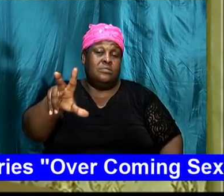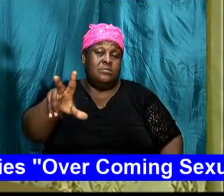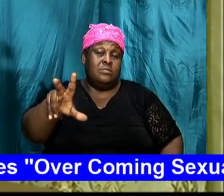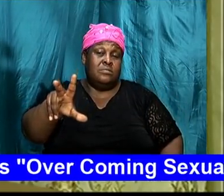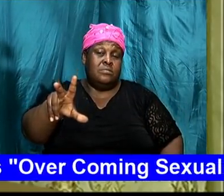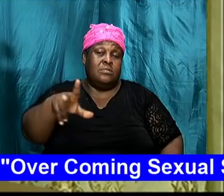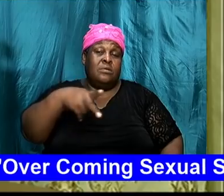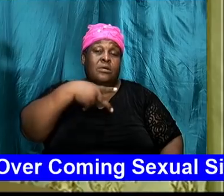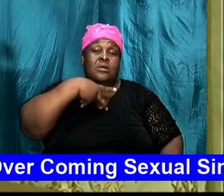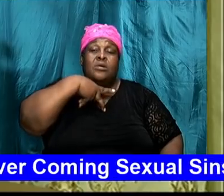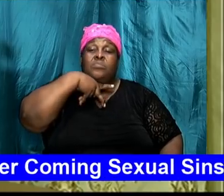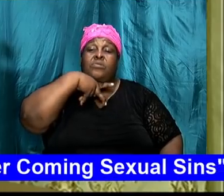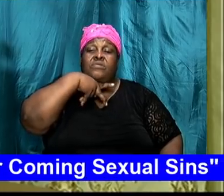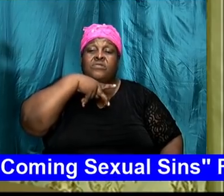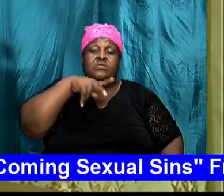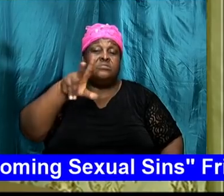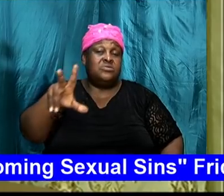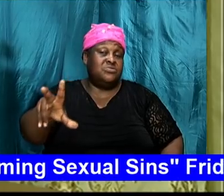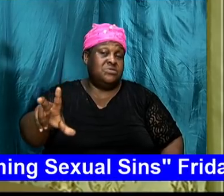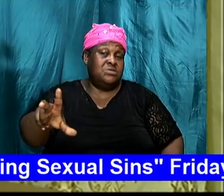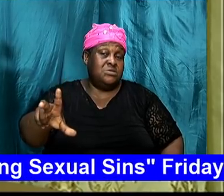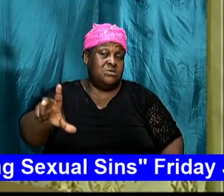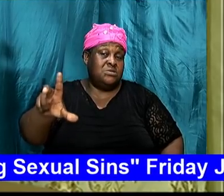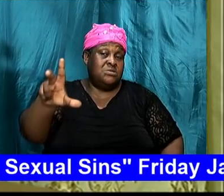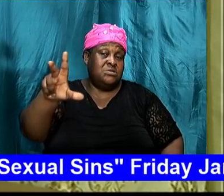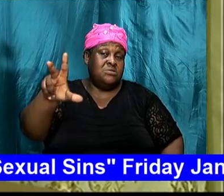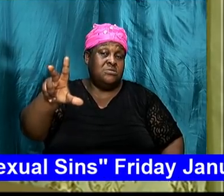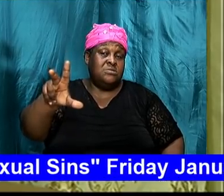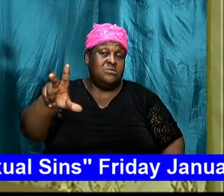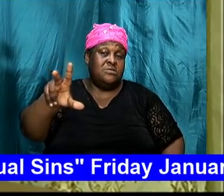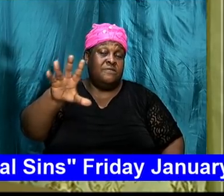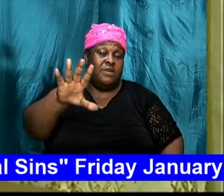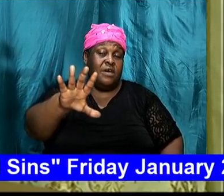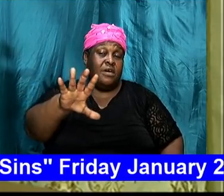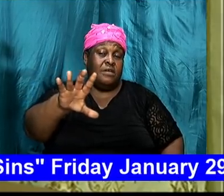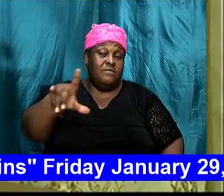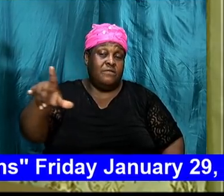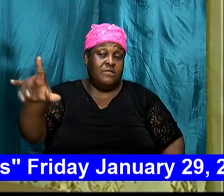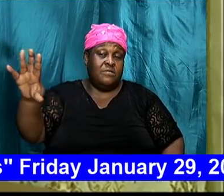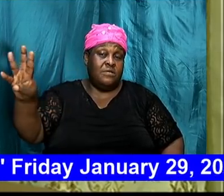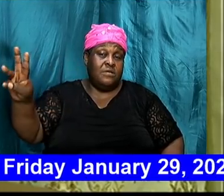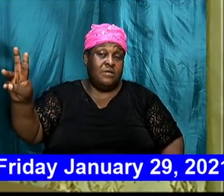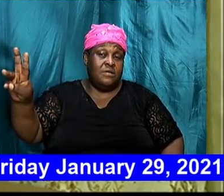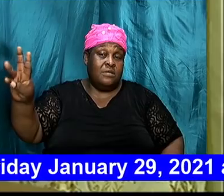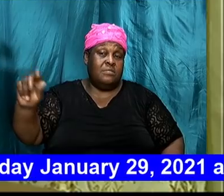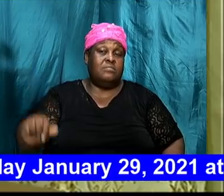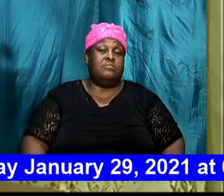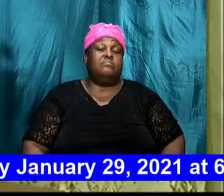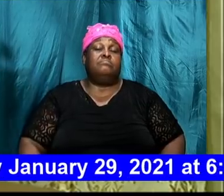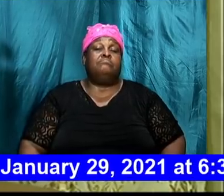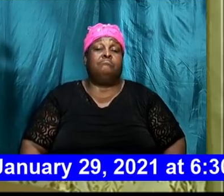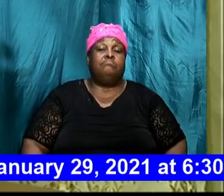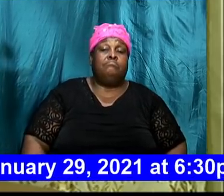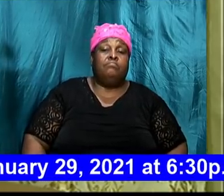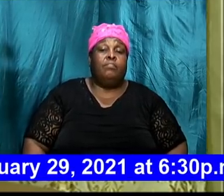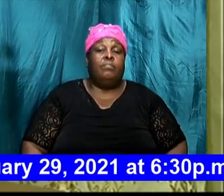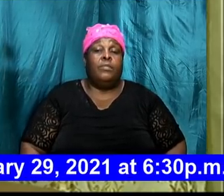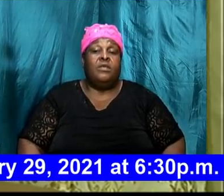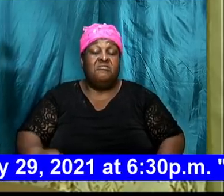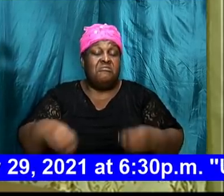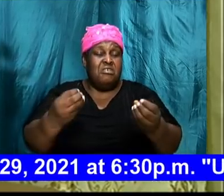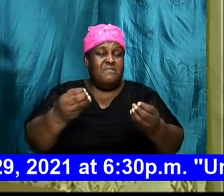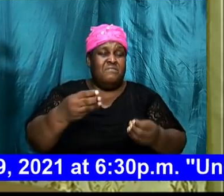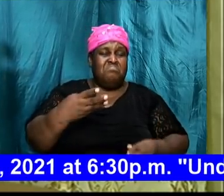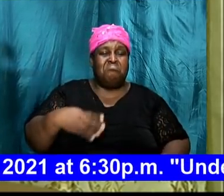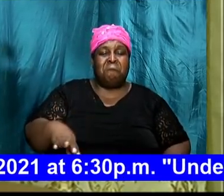Proverbs chapter 3 5 and 6 6 it gives a blueprint